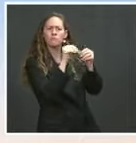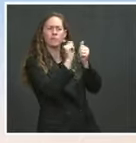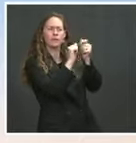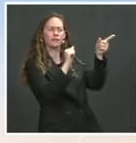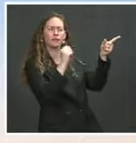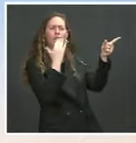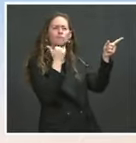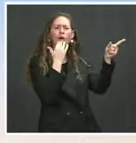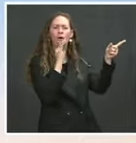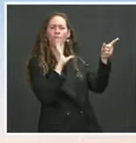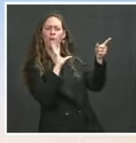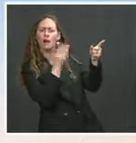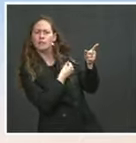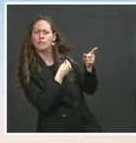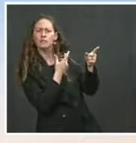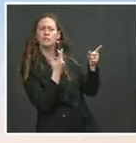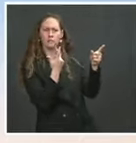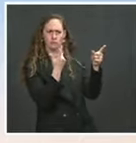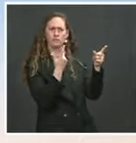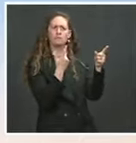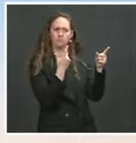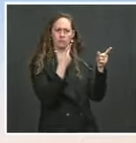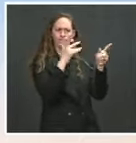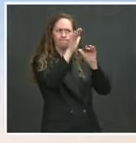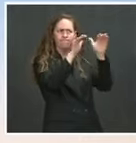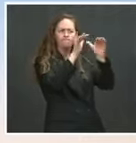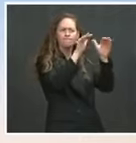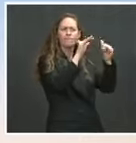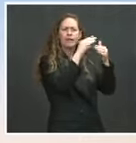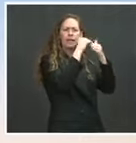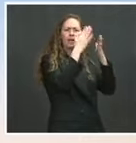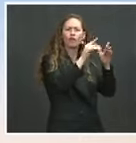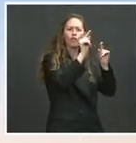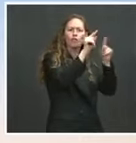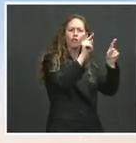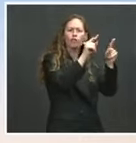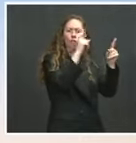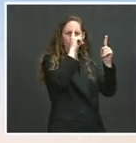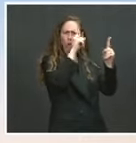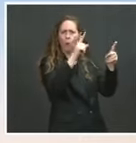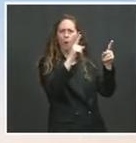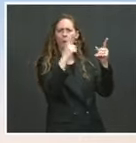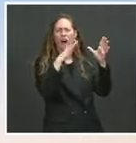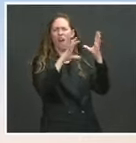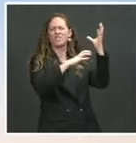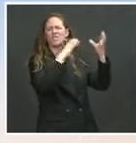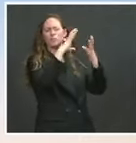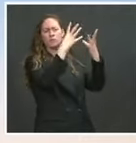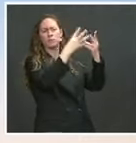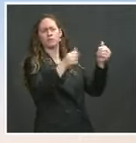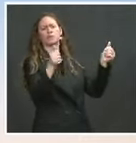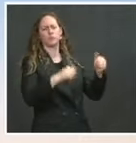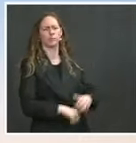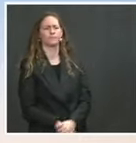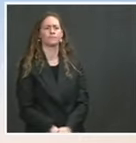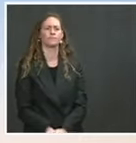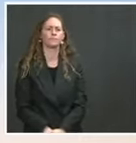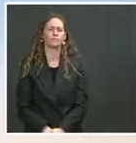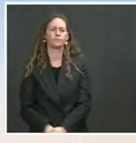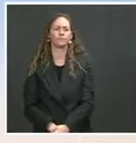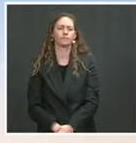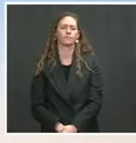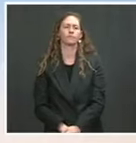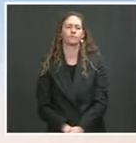also with leaders and partners in the region to work toward a more lasting peace. When he said this week that it was going to be closing down sooner rather than later, what was